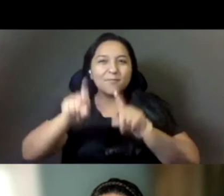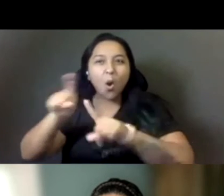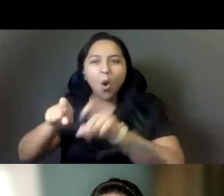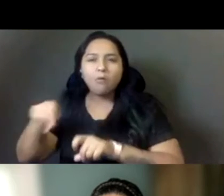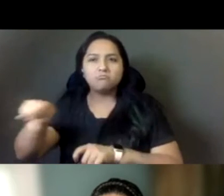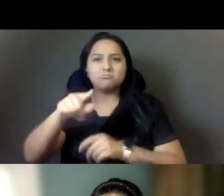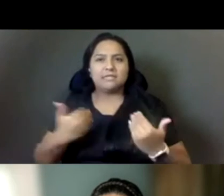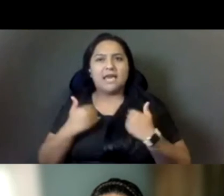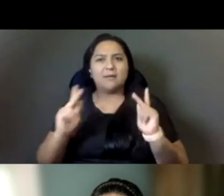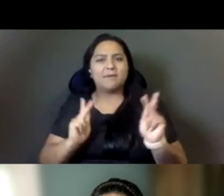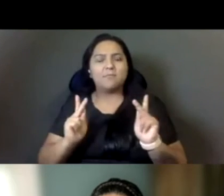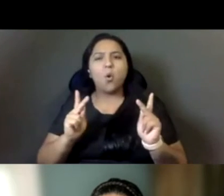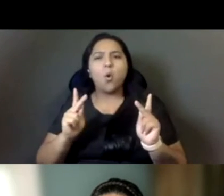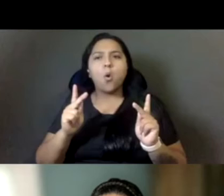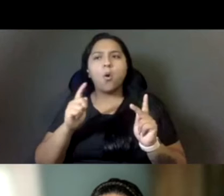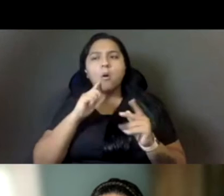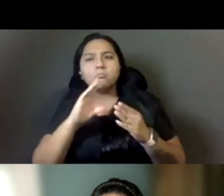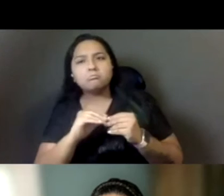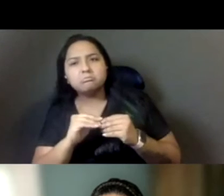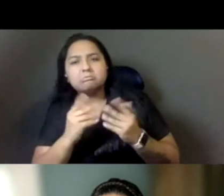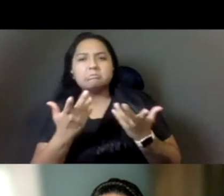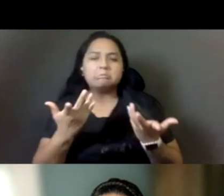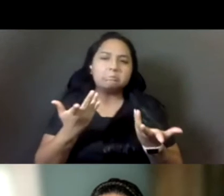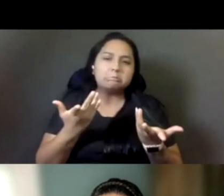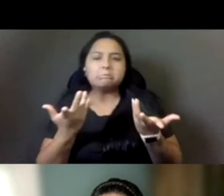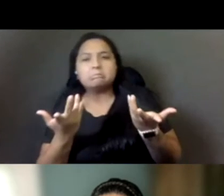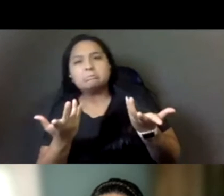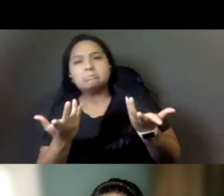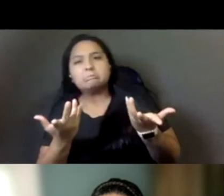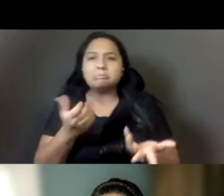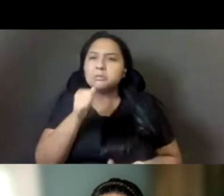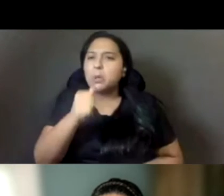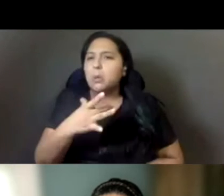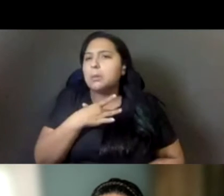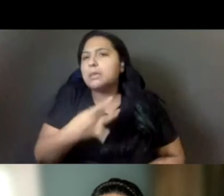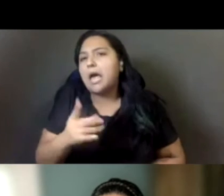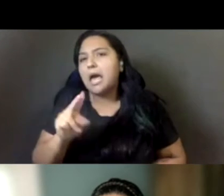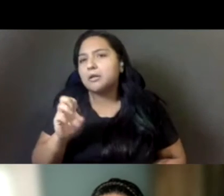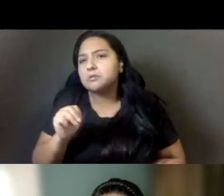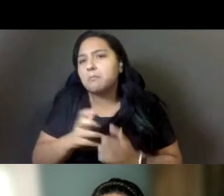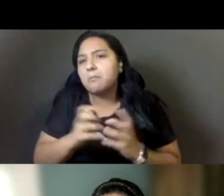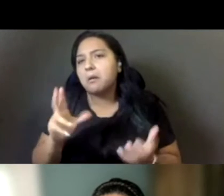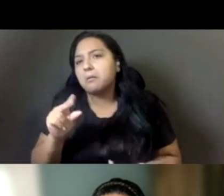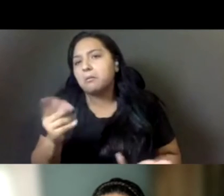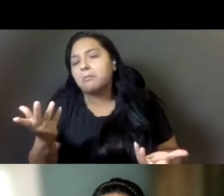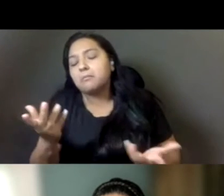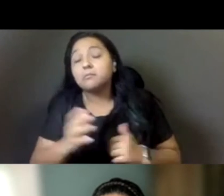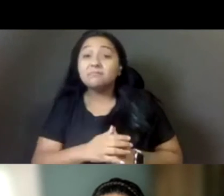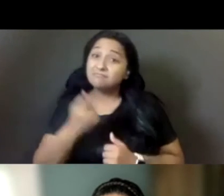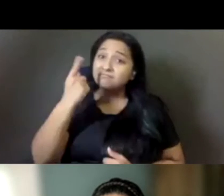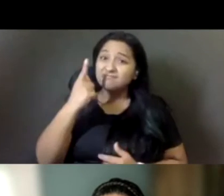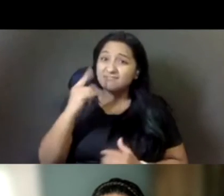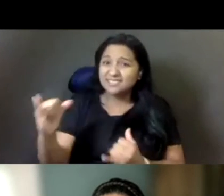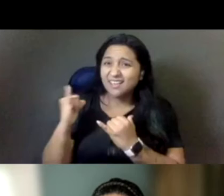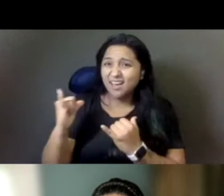of lukewarm, not really passionate about Newsom. And most days I feel that same way, but